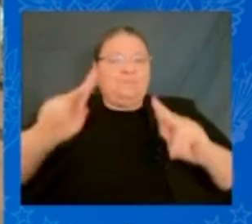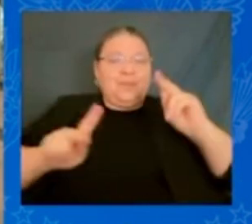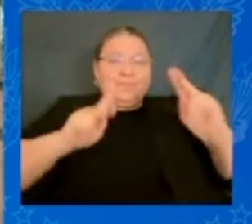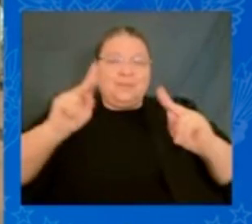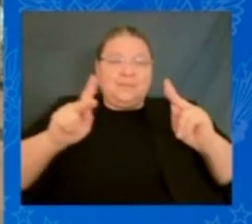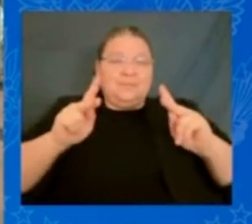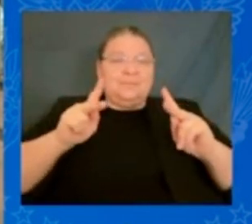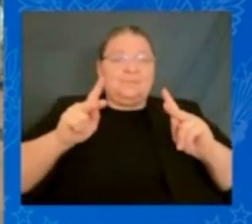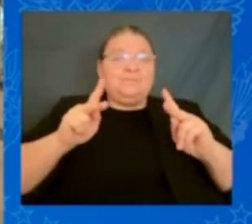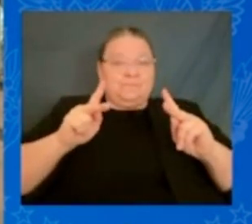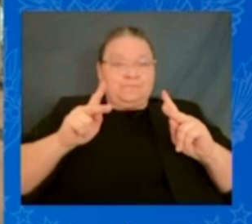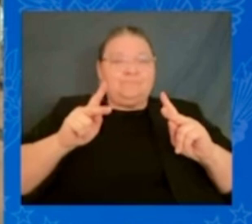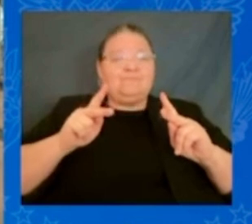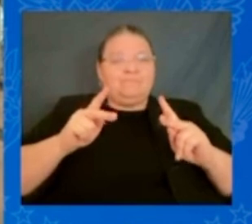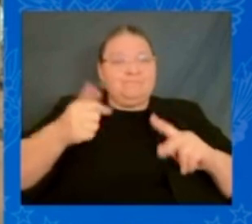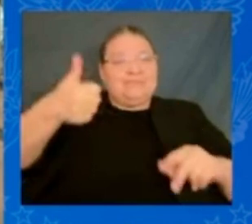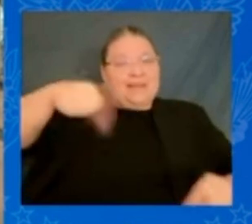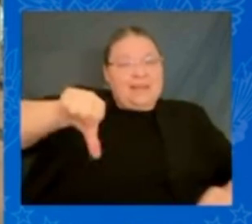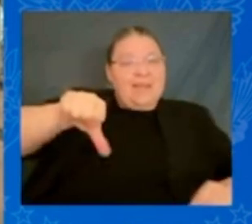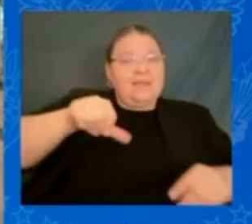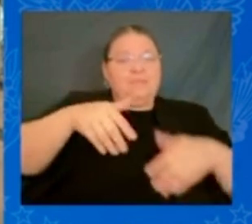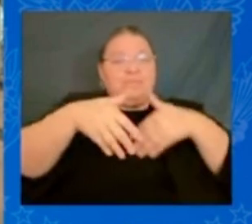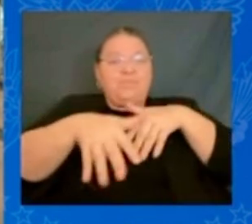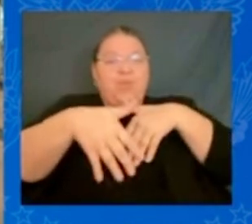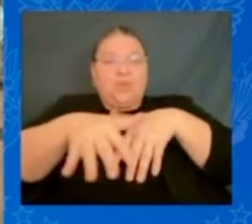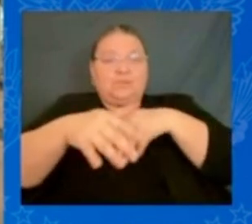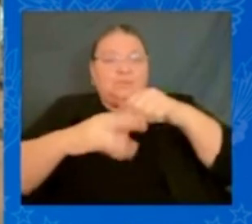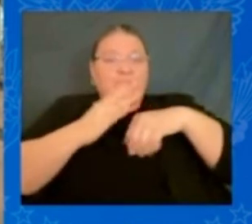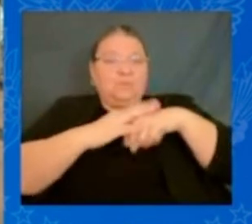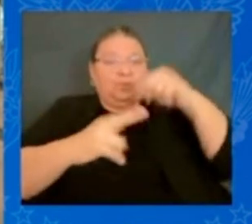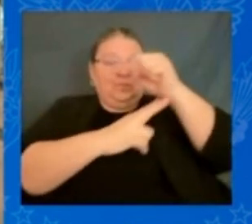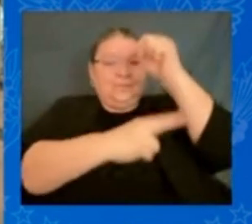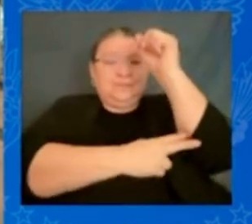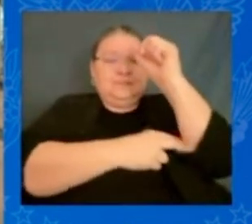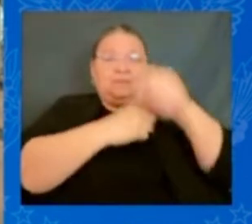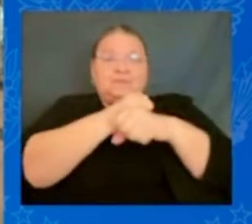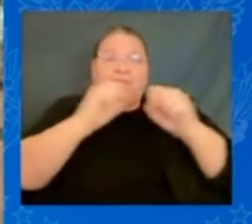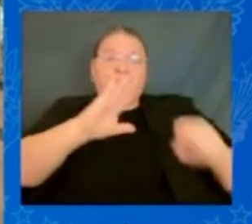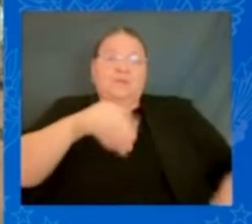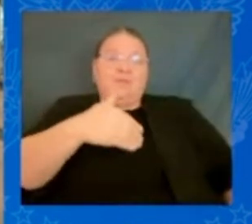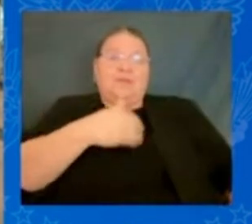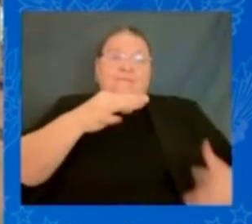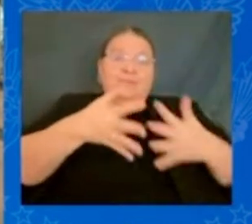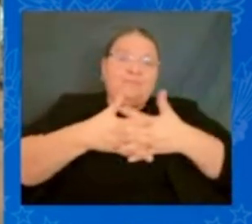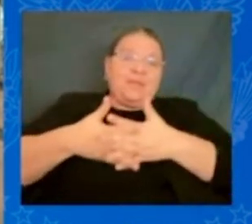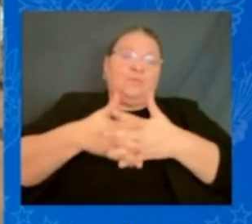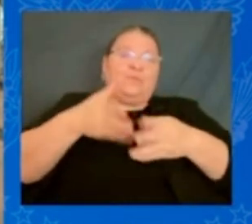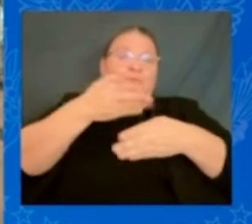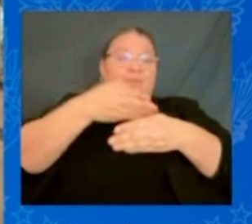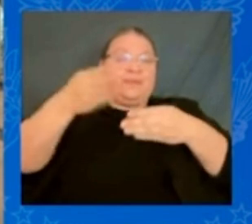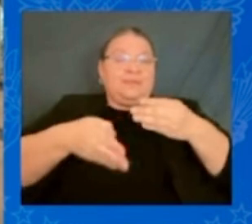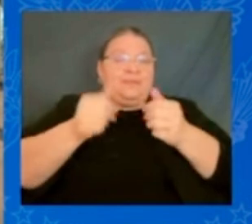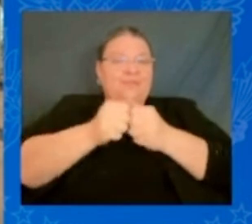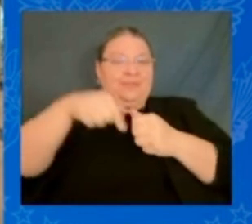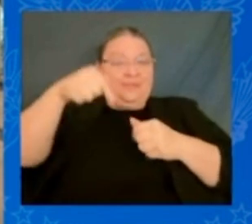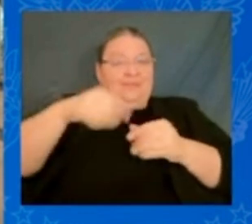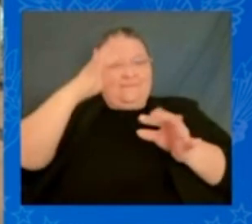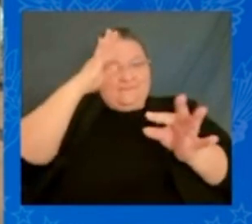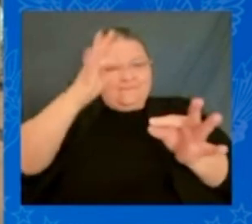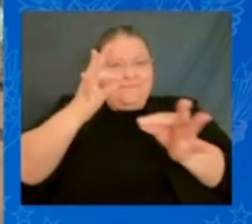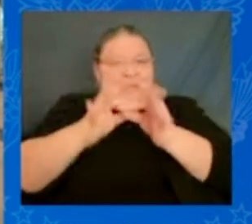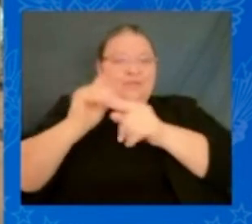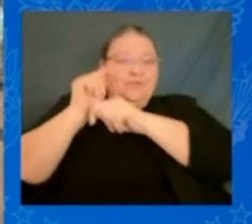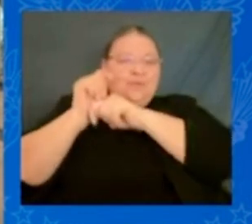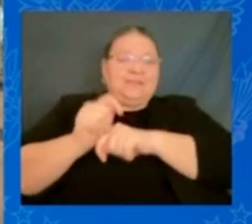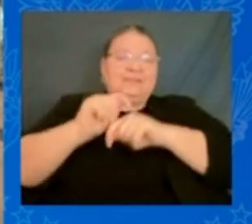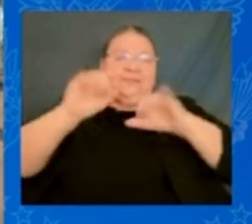America. Let me close with this. In many of your faith traditions, Sunday is the Sabbath, the day